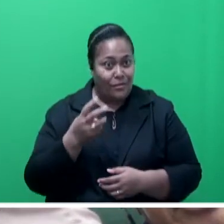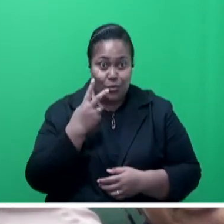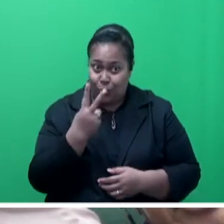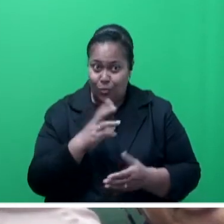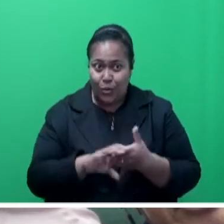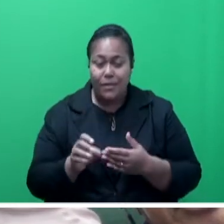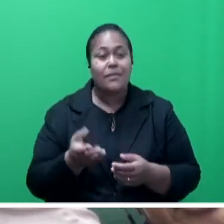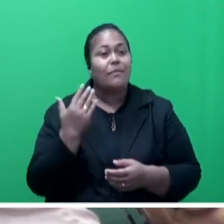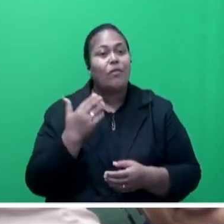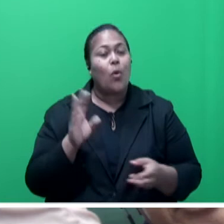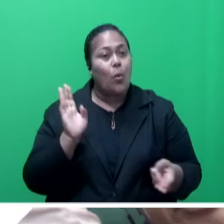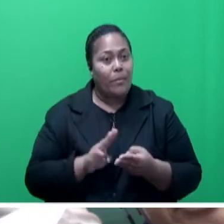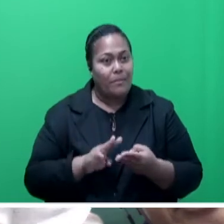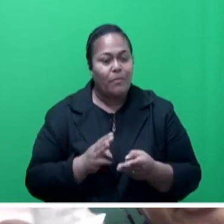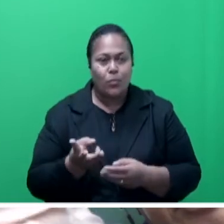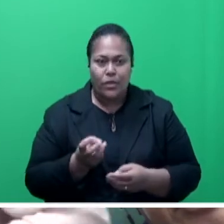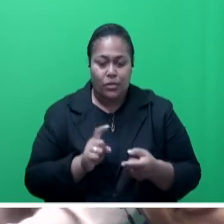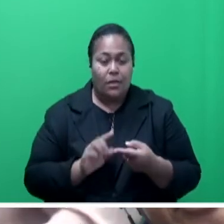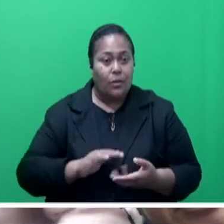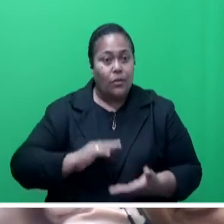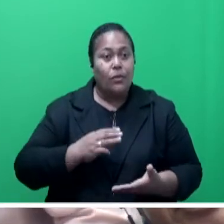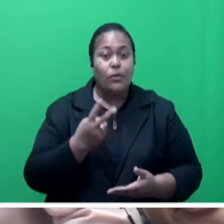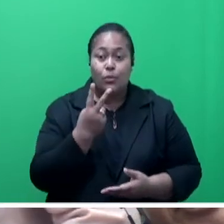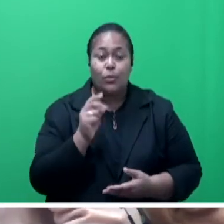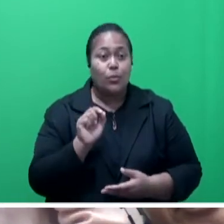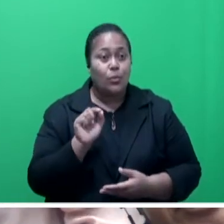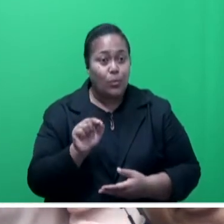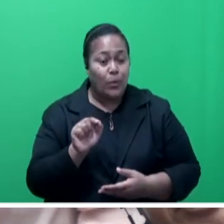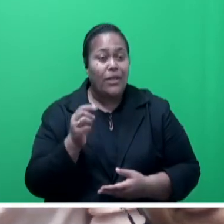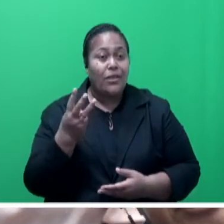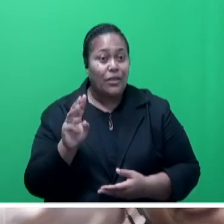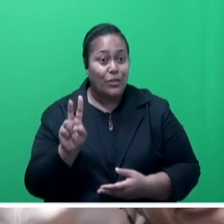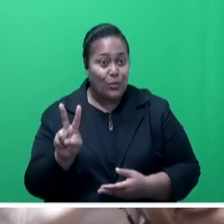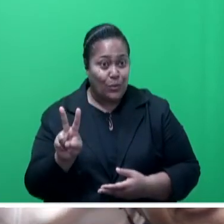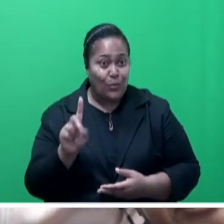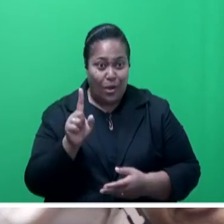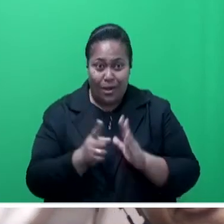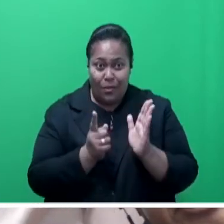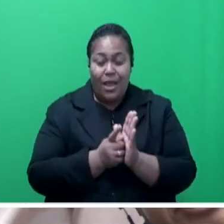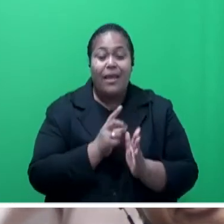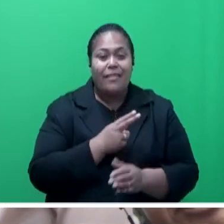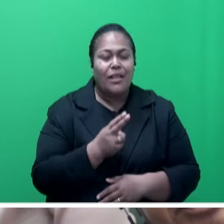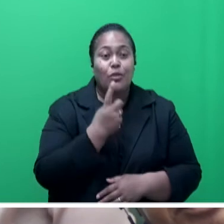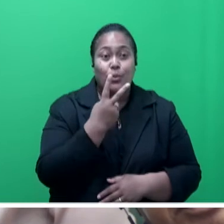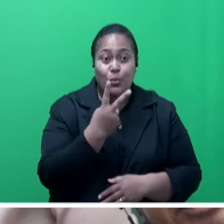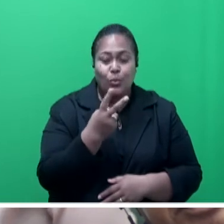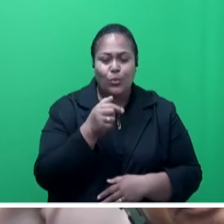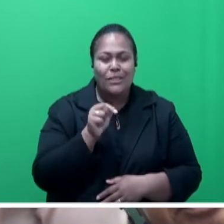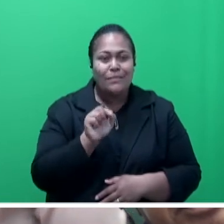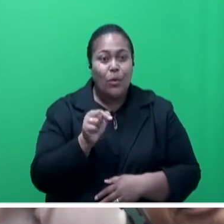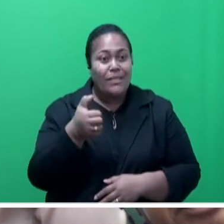The review was done in 2013. Then it went up to $2.32 an hour. Then it went up to $2.68 an hour in 2017, sir.